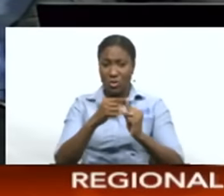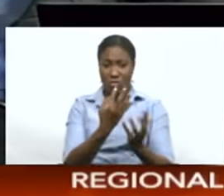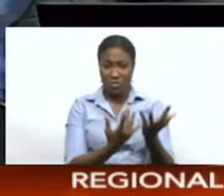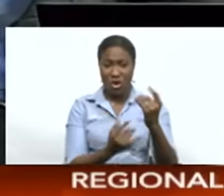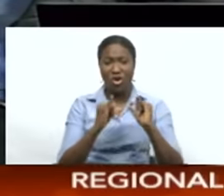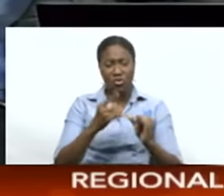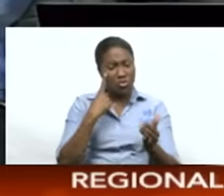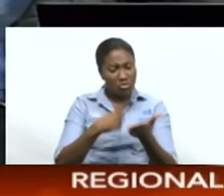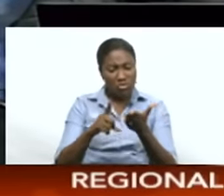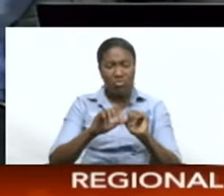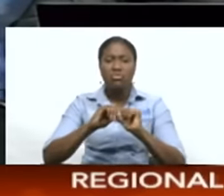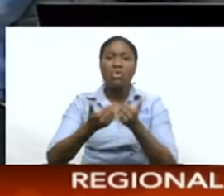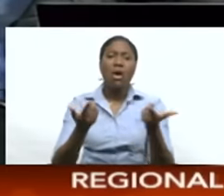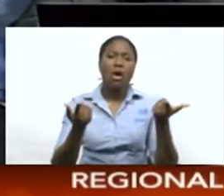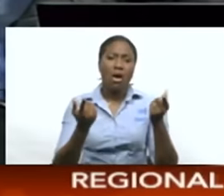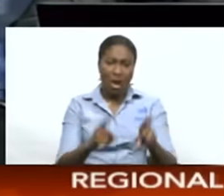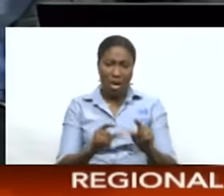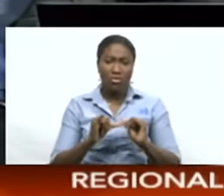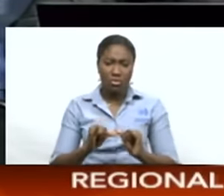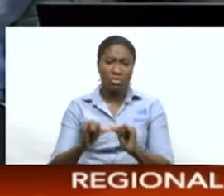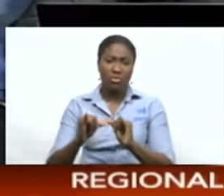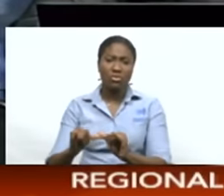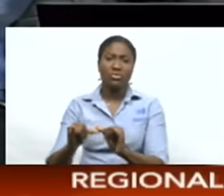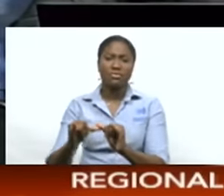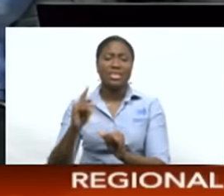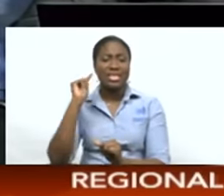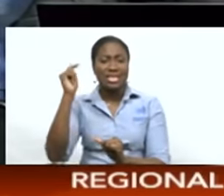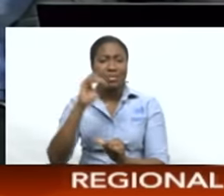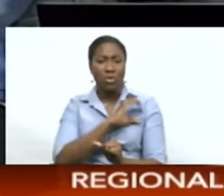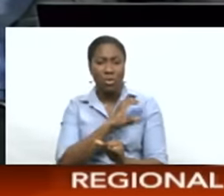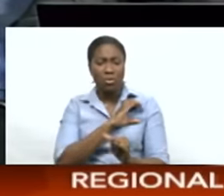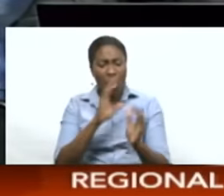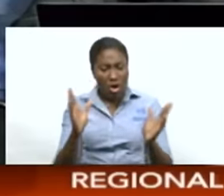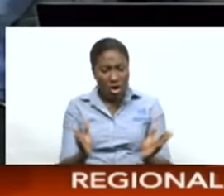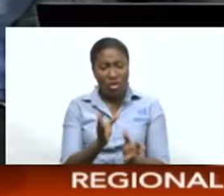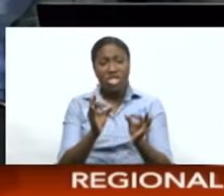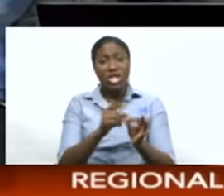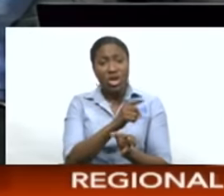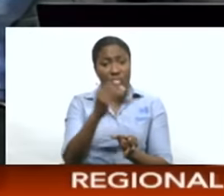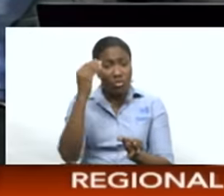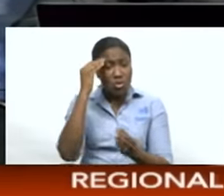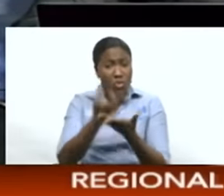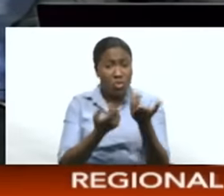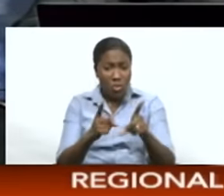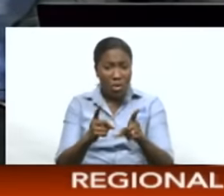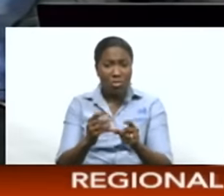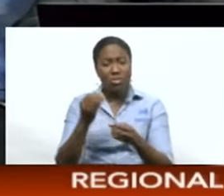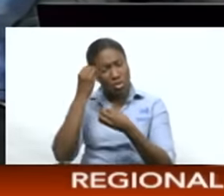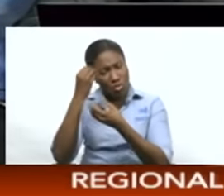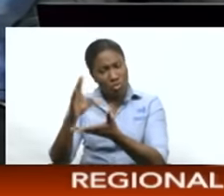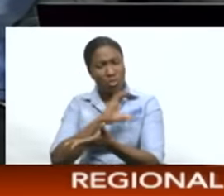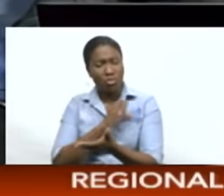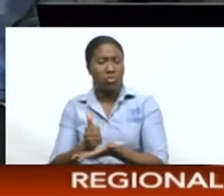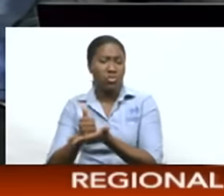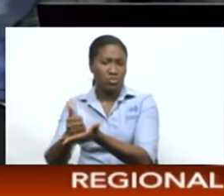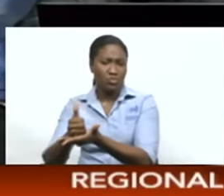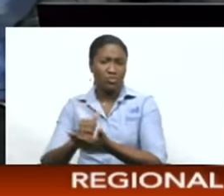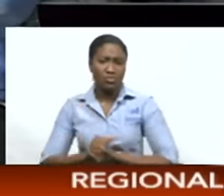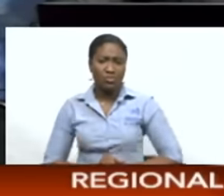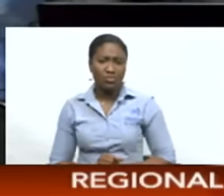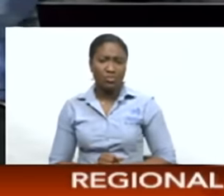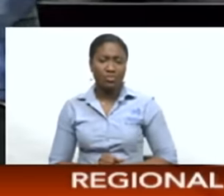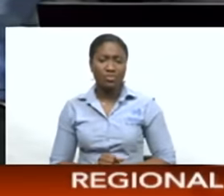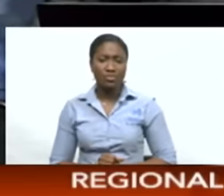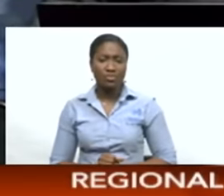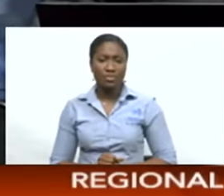investigation into the cause of the fire is ongoing. Tobago police are urging anyone with information to come forward and assist in the investigation.